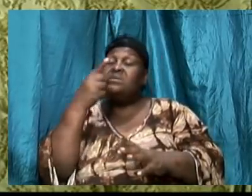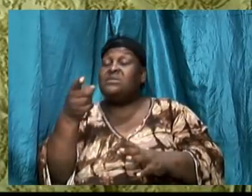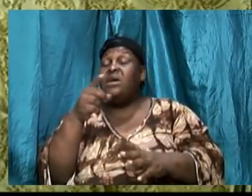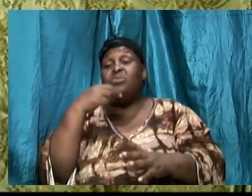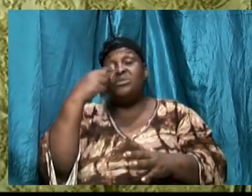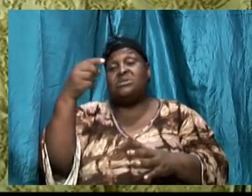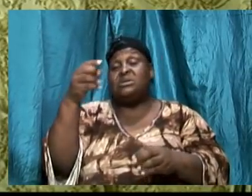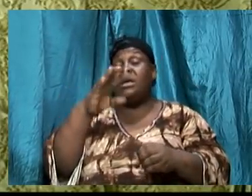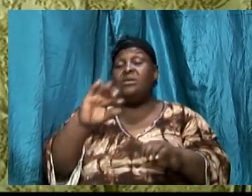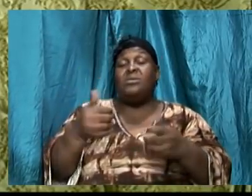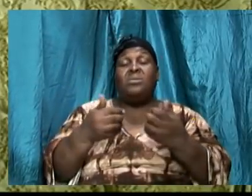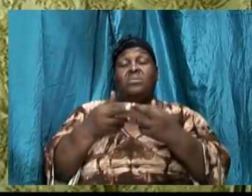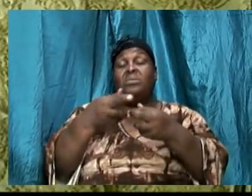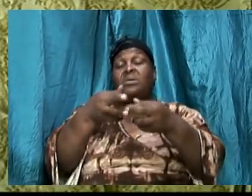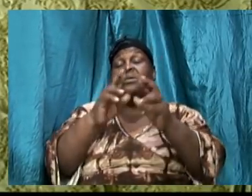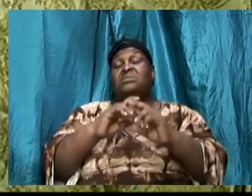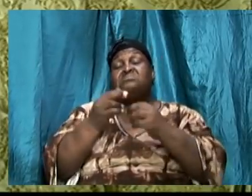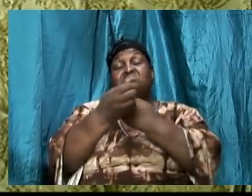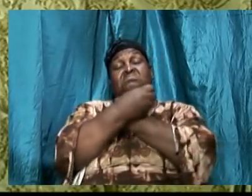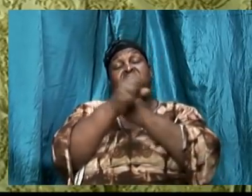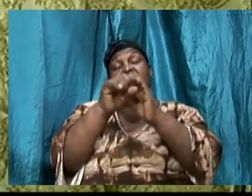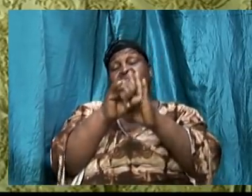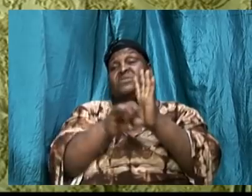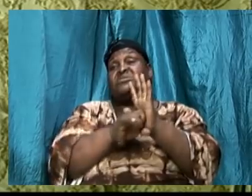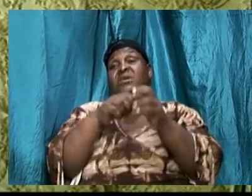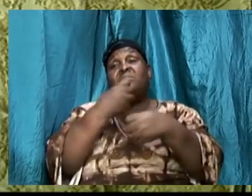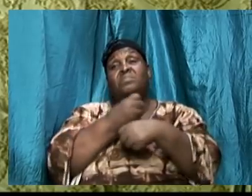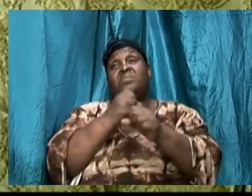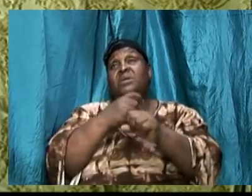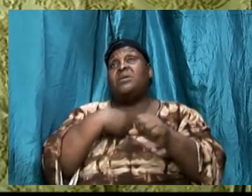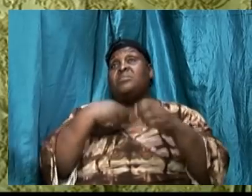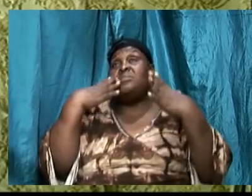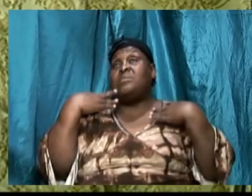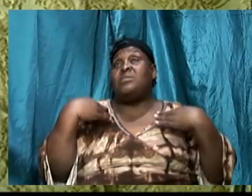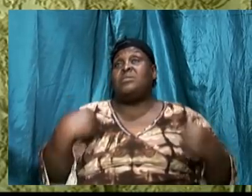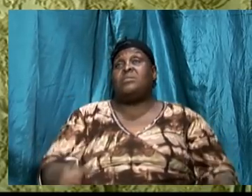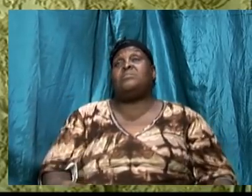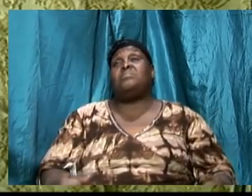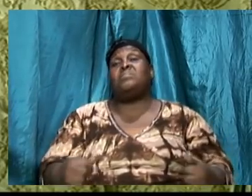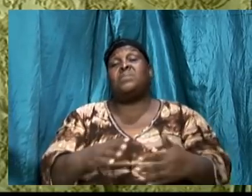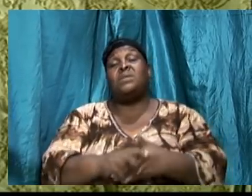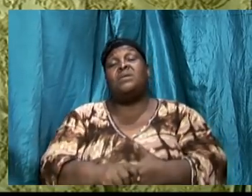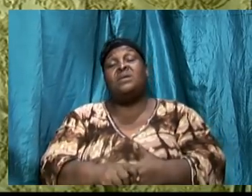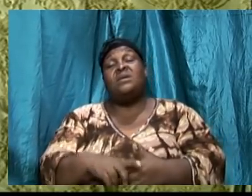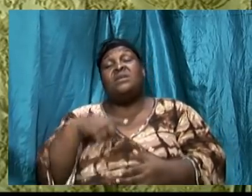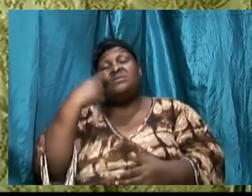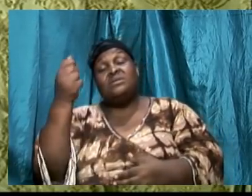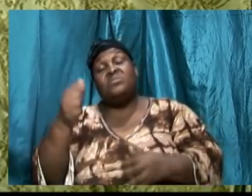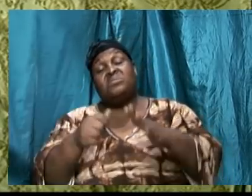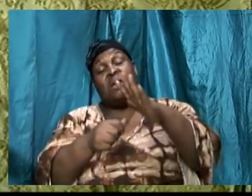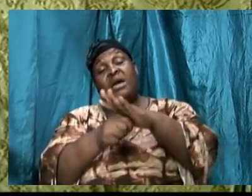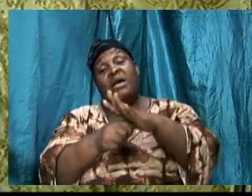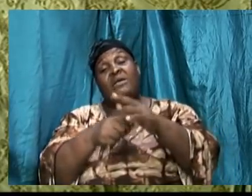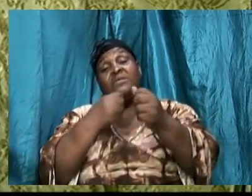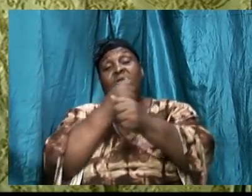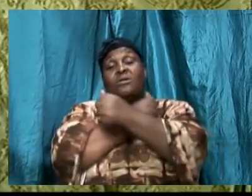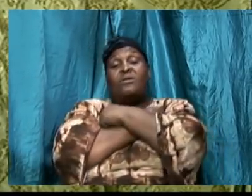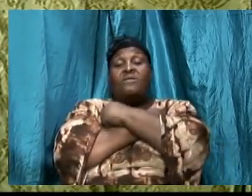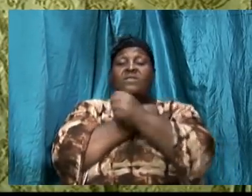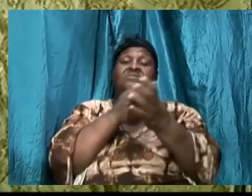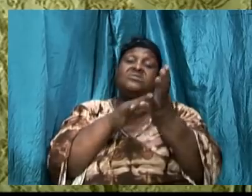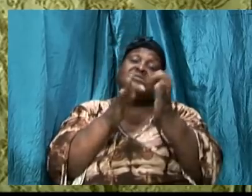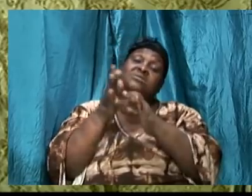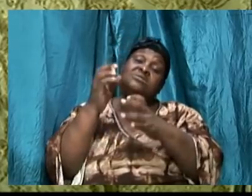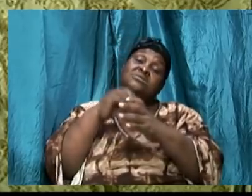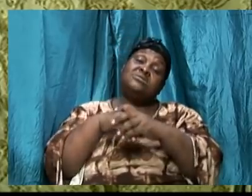I got salvation and it made me whole I said I wouldn't hide the love of Jesus in my heart and we